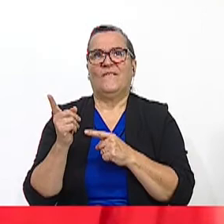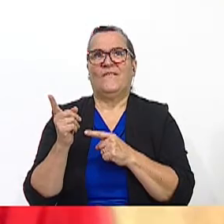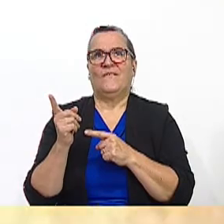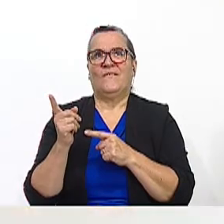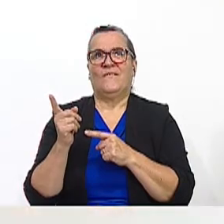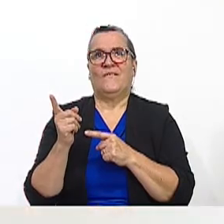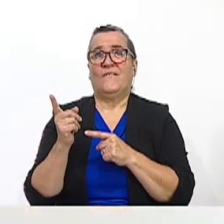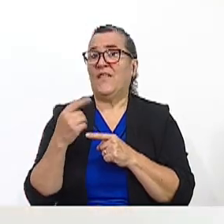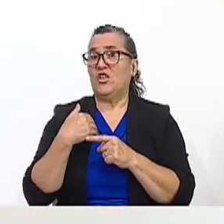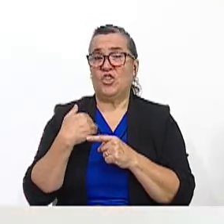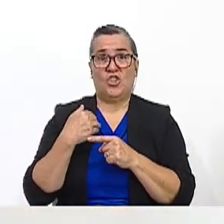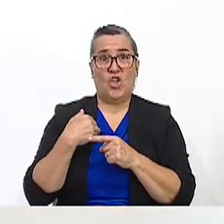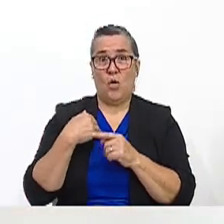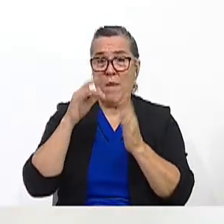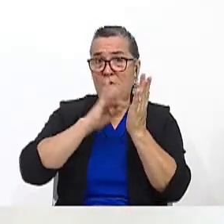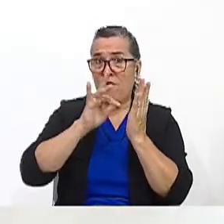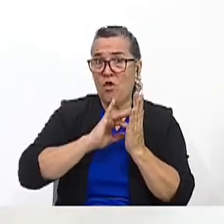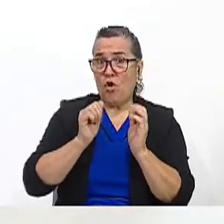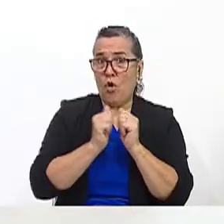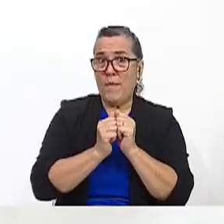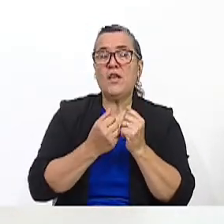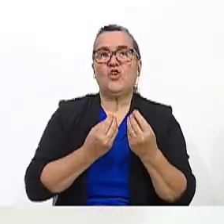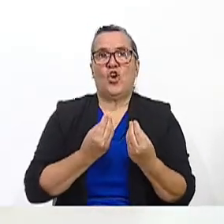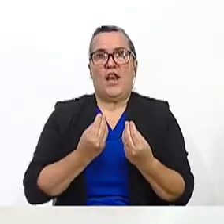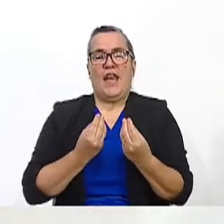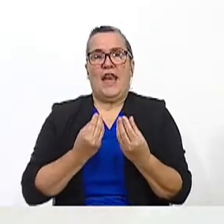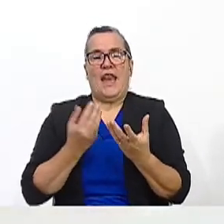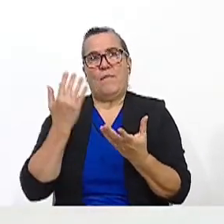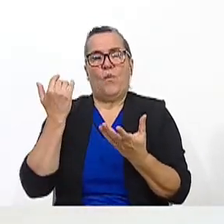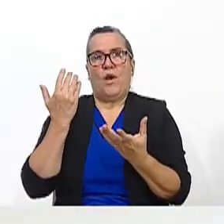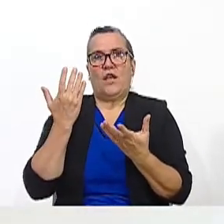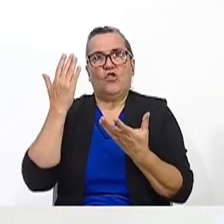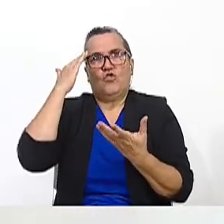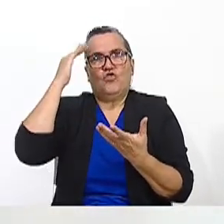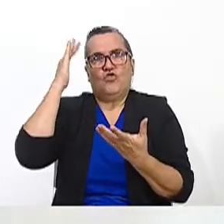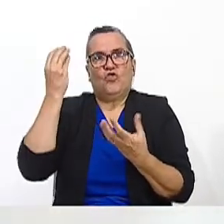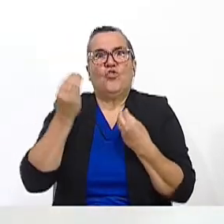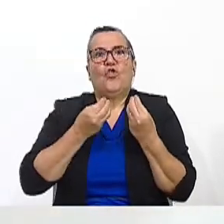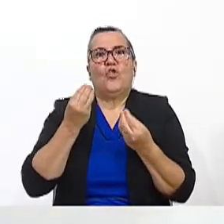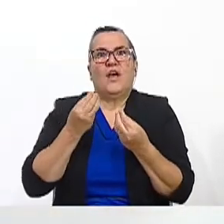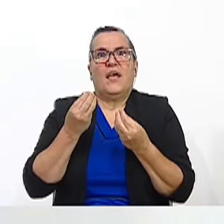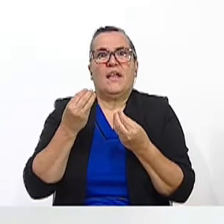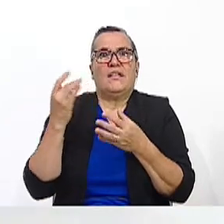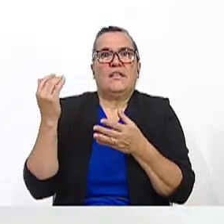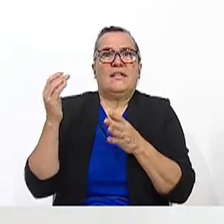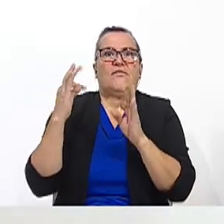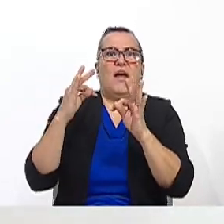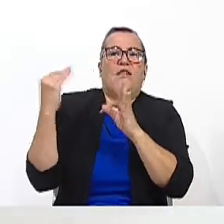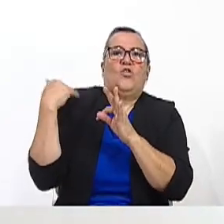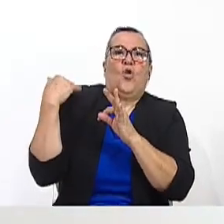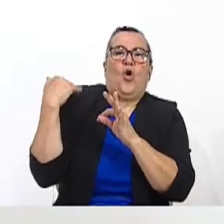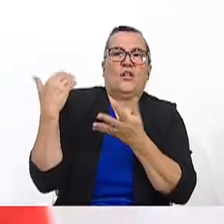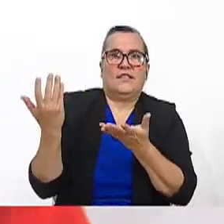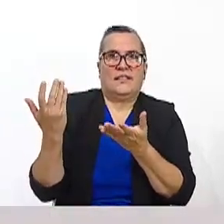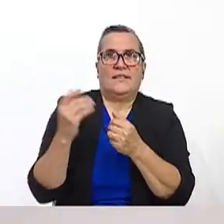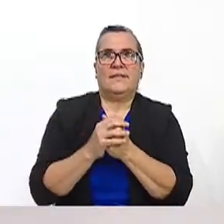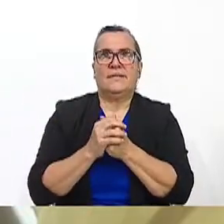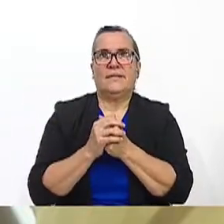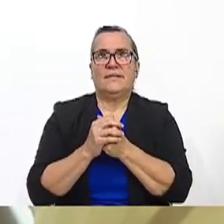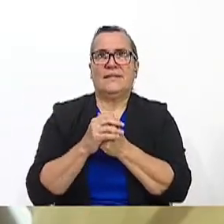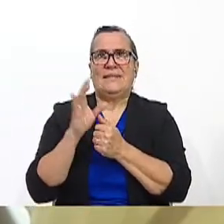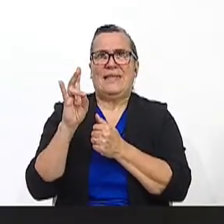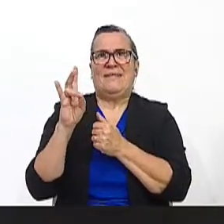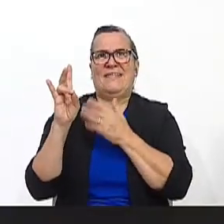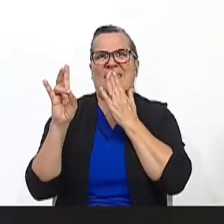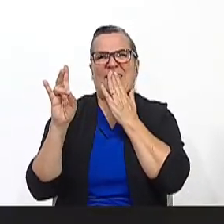If I did not have my smartphone with me, I would be nervous because I could not know if someone had tried to get a hold of me. Seven. Seven?